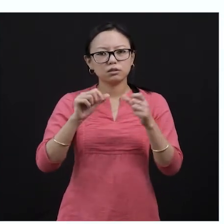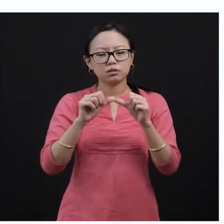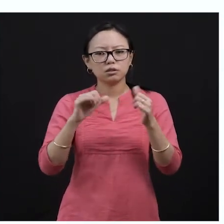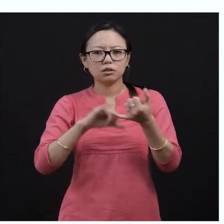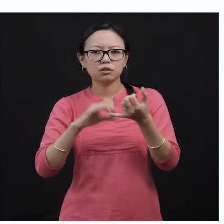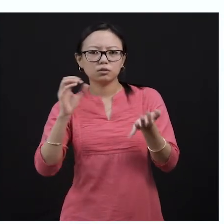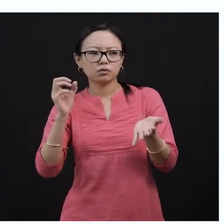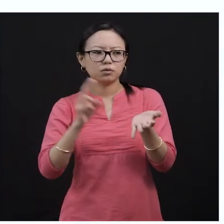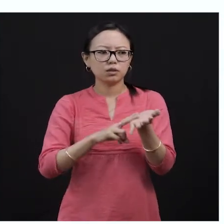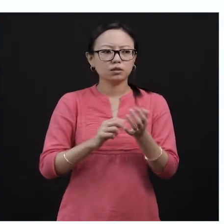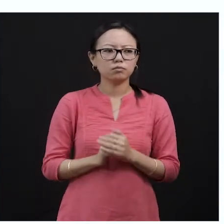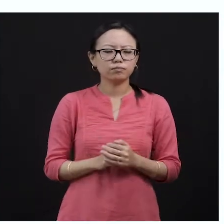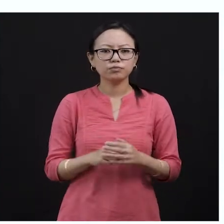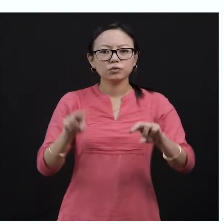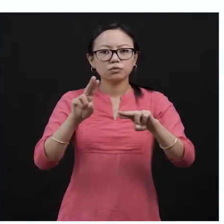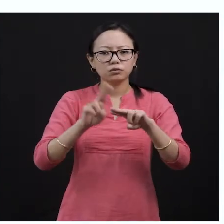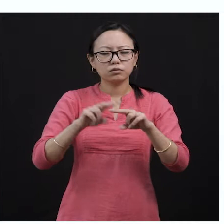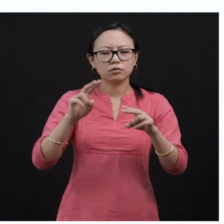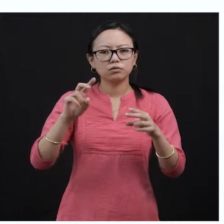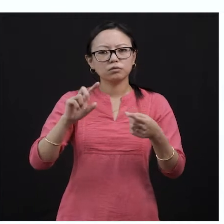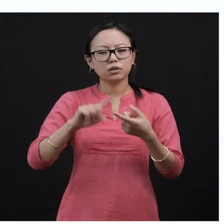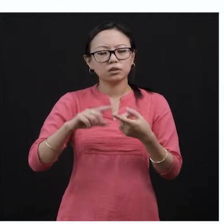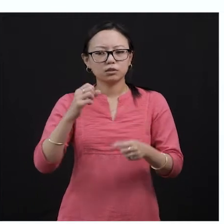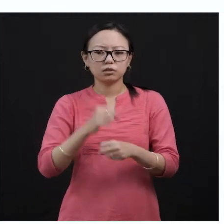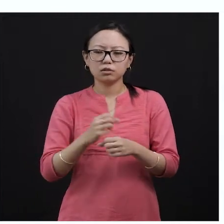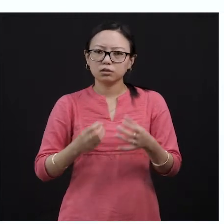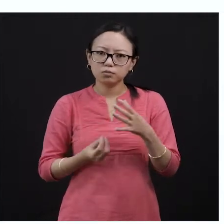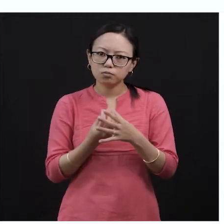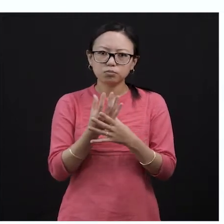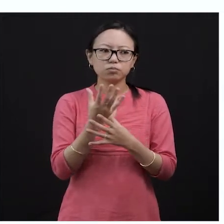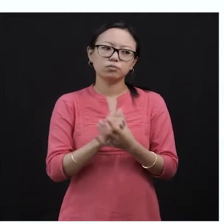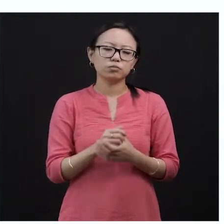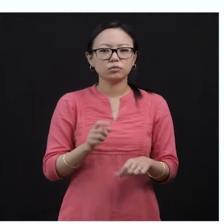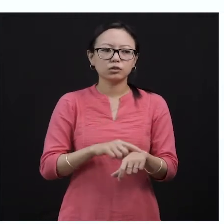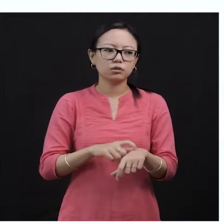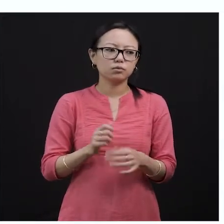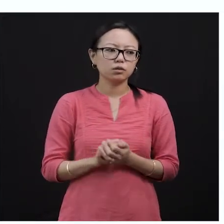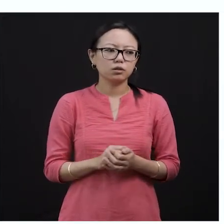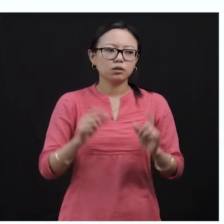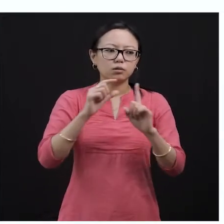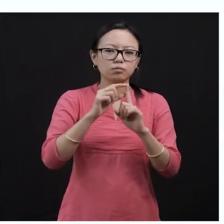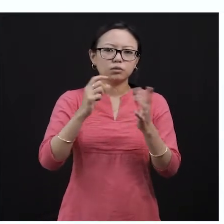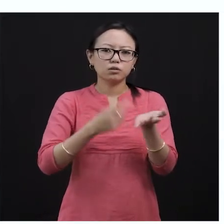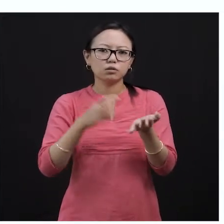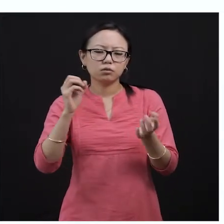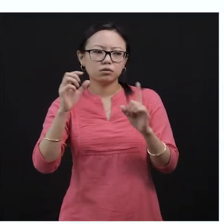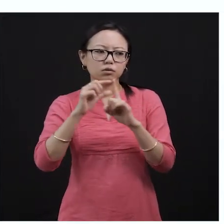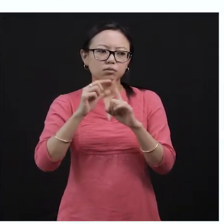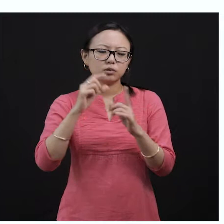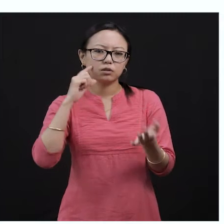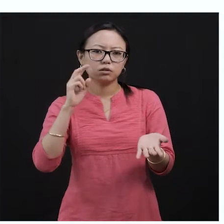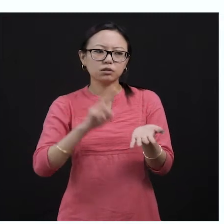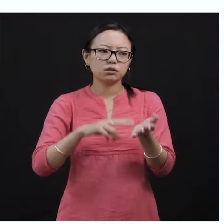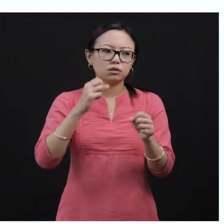myself up, leaning against, propping myself up means leaning against, grandstand view,